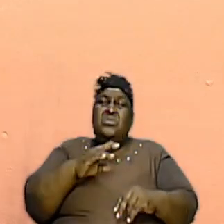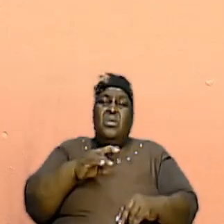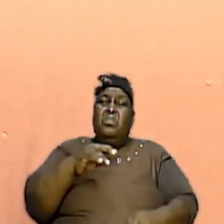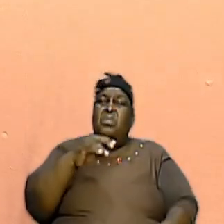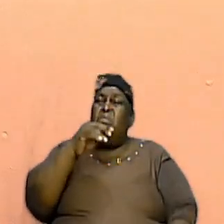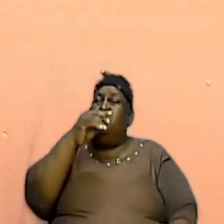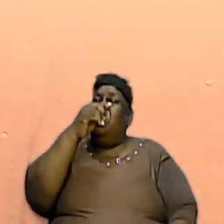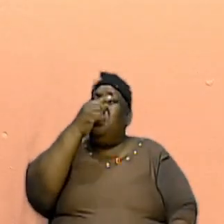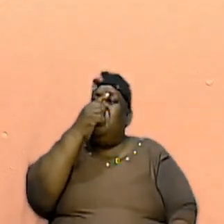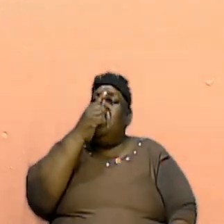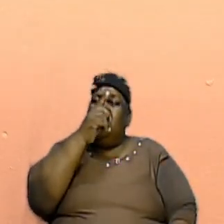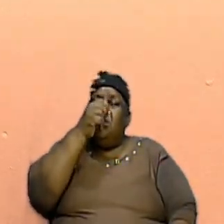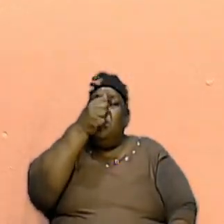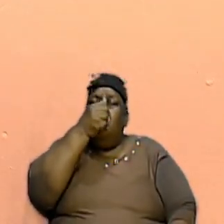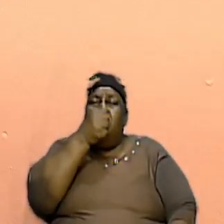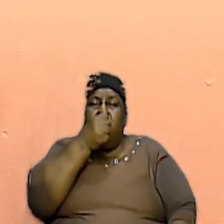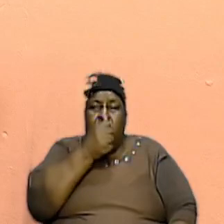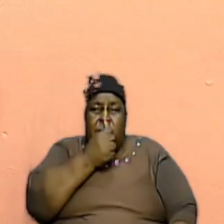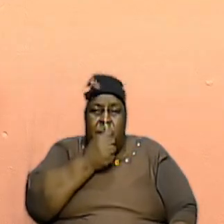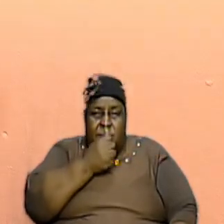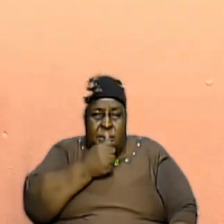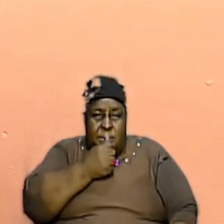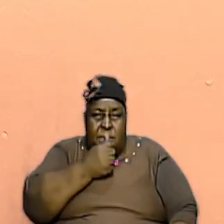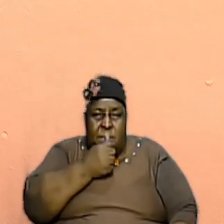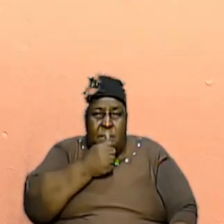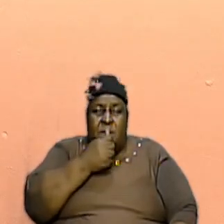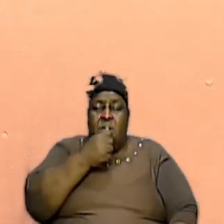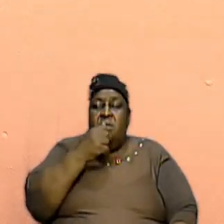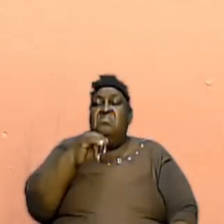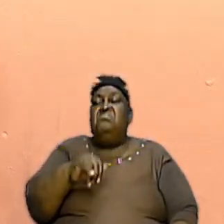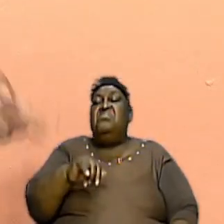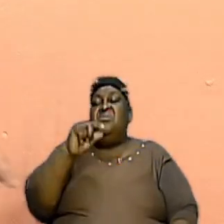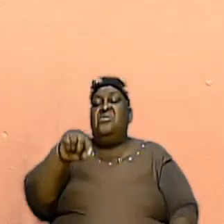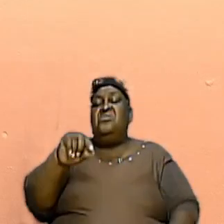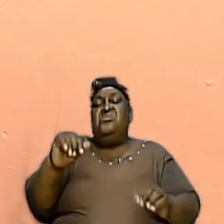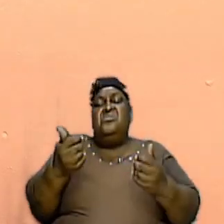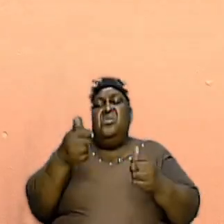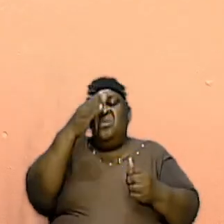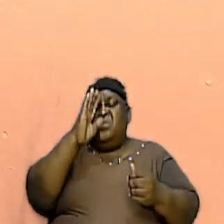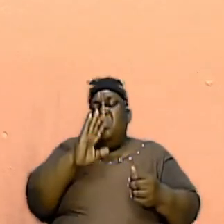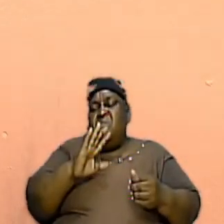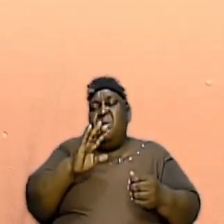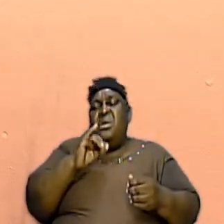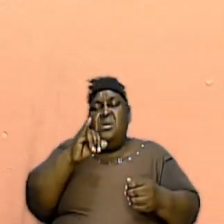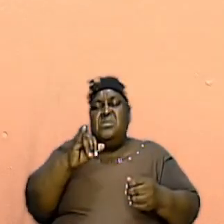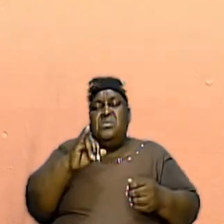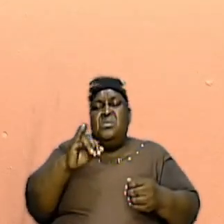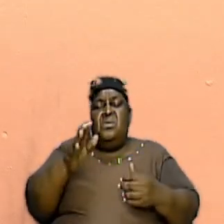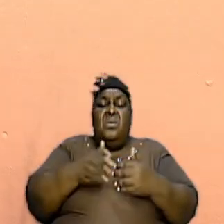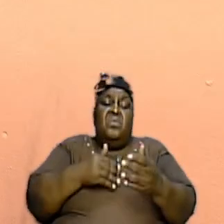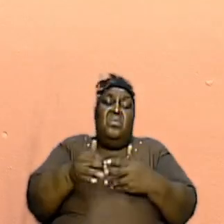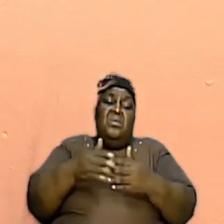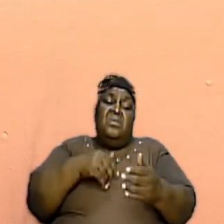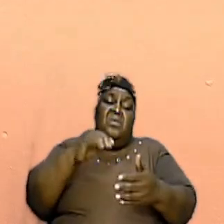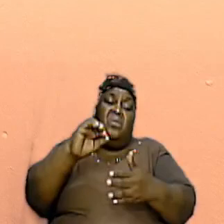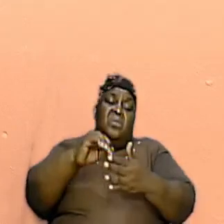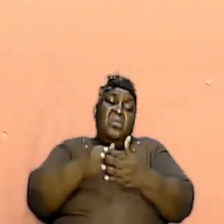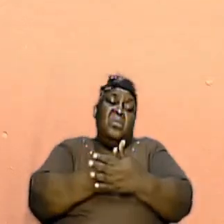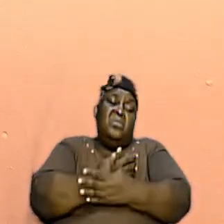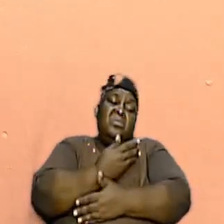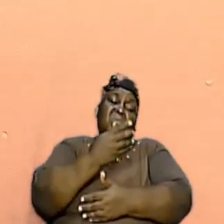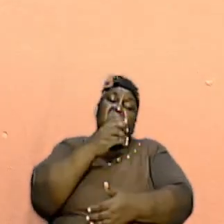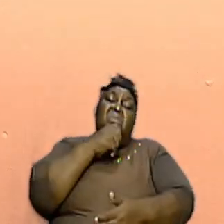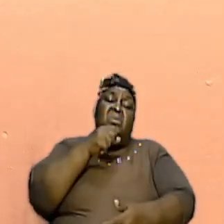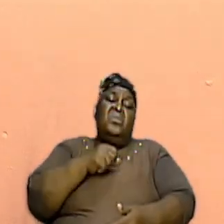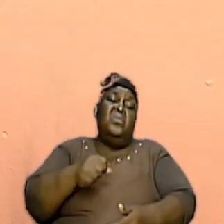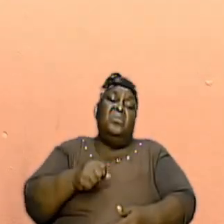just so patient this is how God is whether old or new he's long suffering he's patient he's